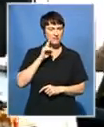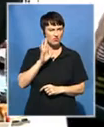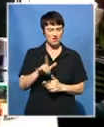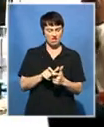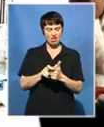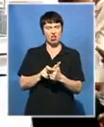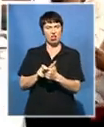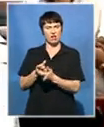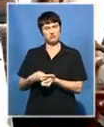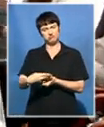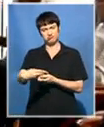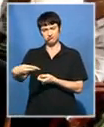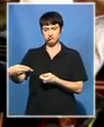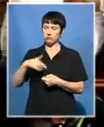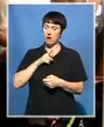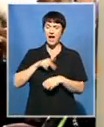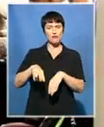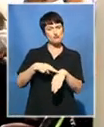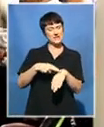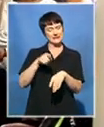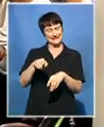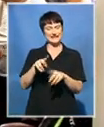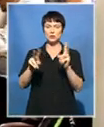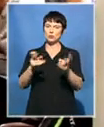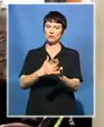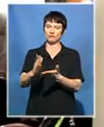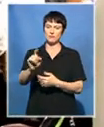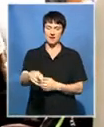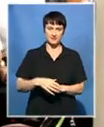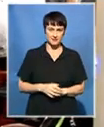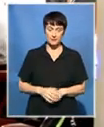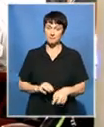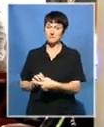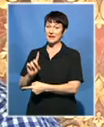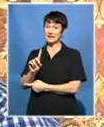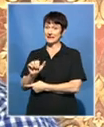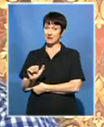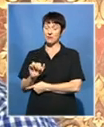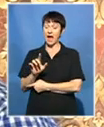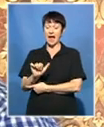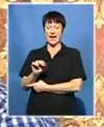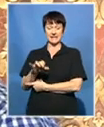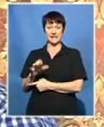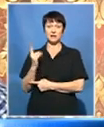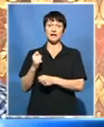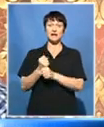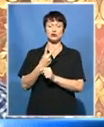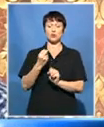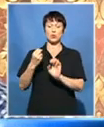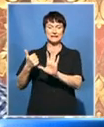The ANC hopes to regain control of the city. They lost in 2006. It is that